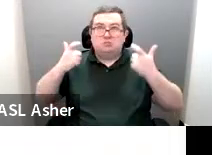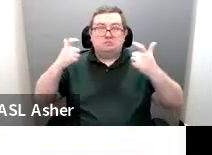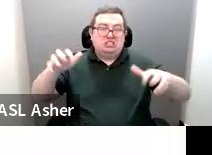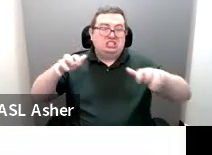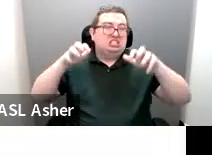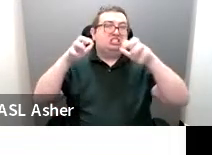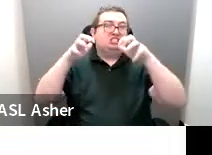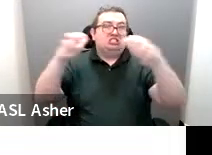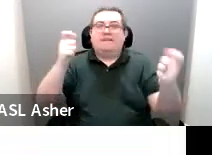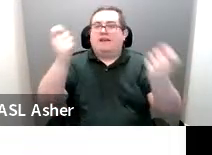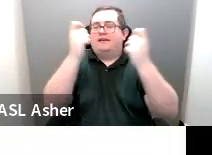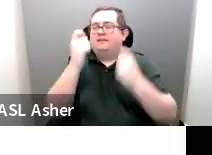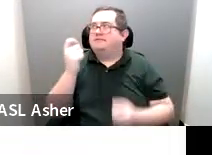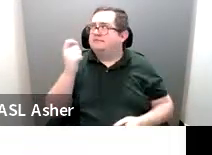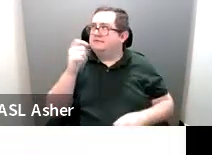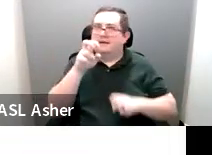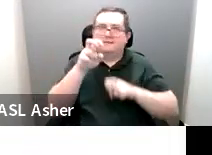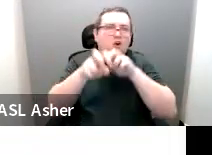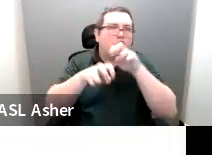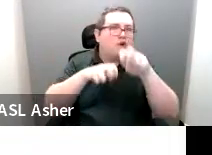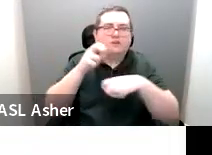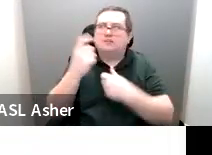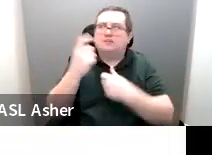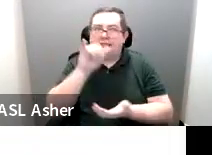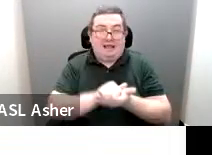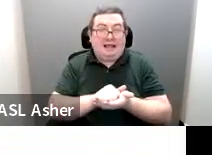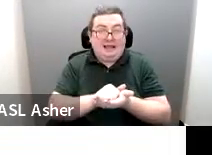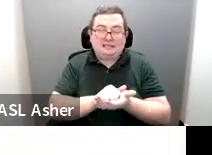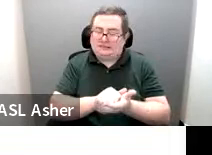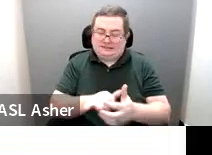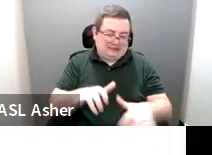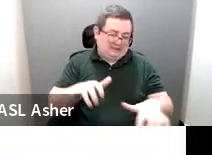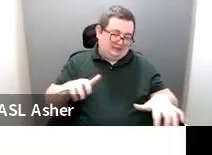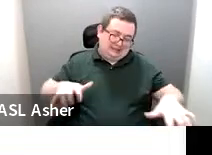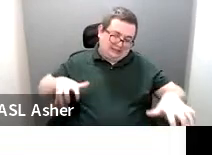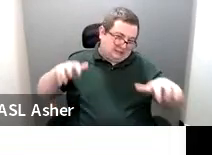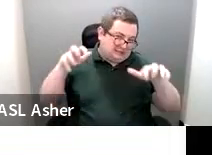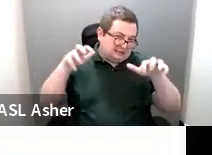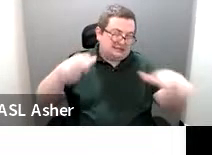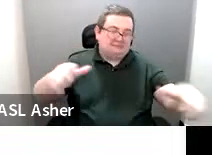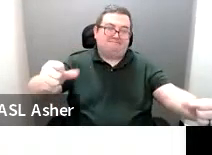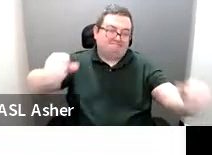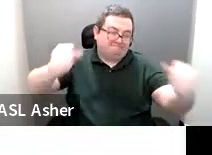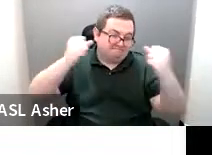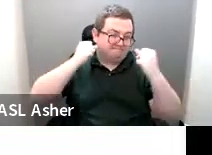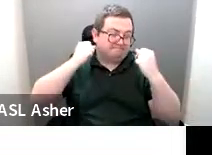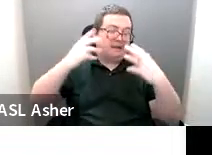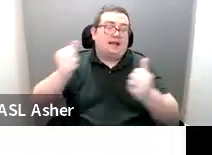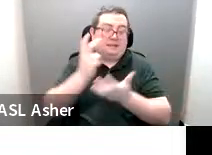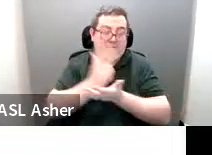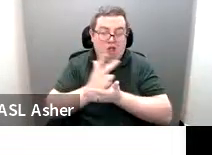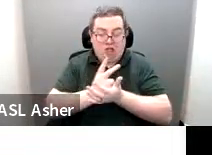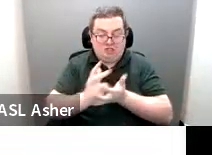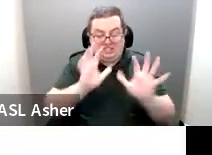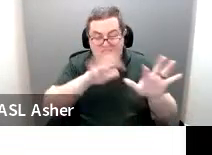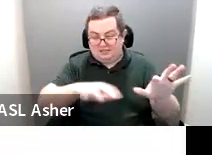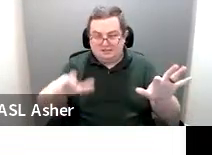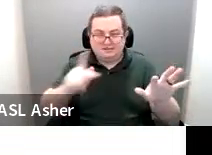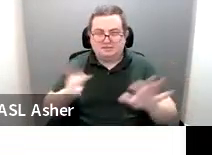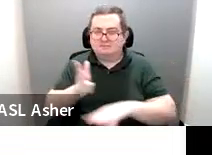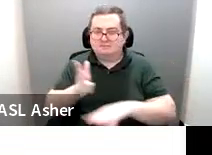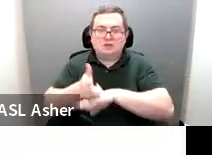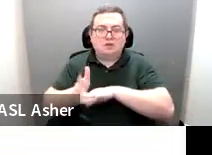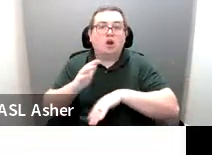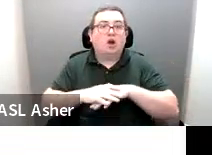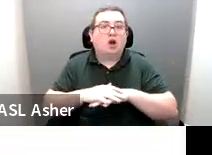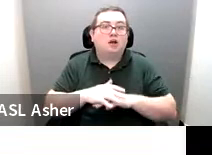some fair or carnival or something where you are bringing in extra parking and having people park on